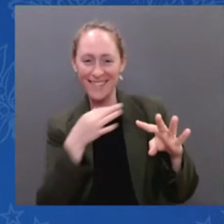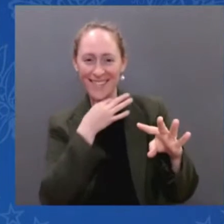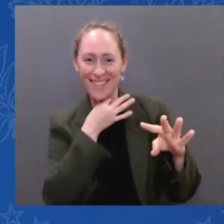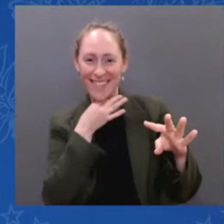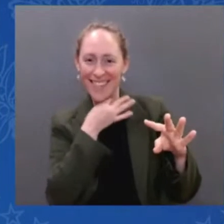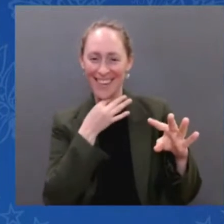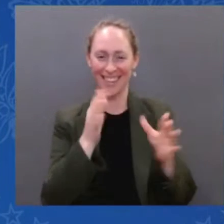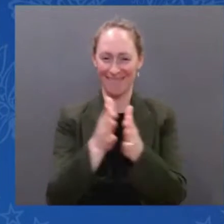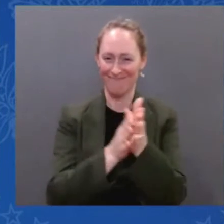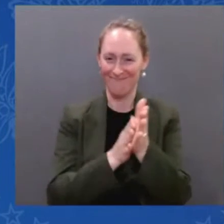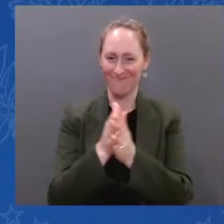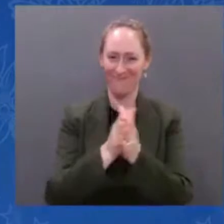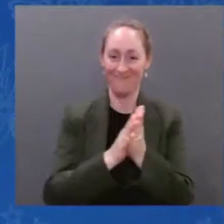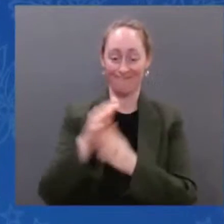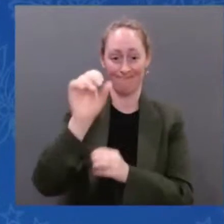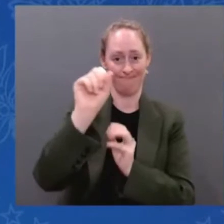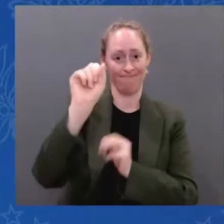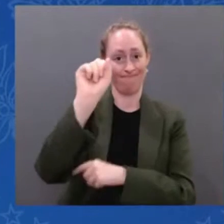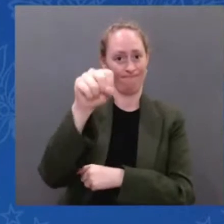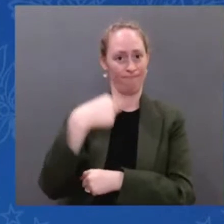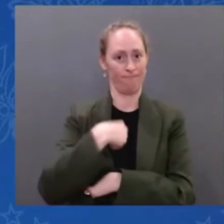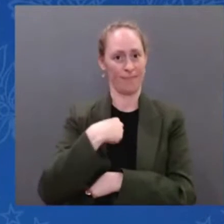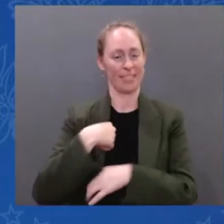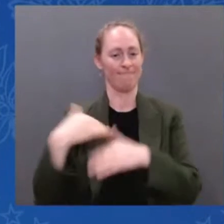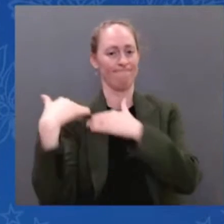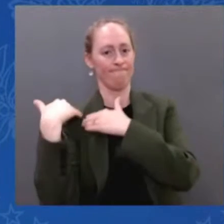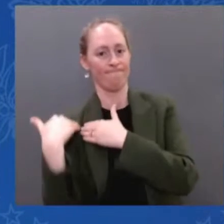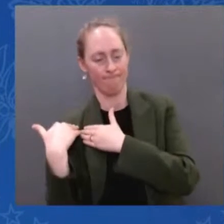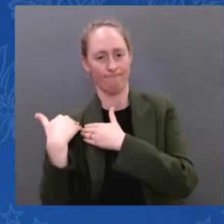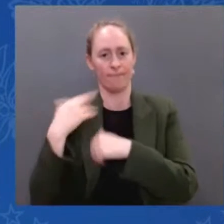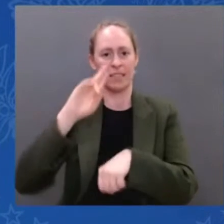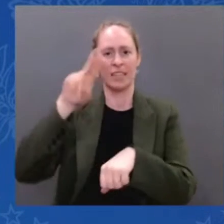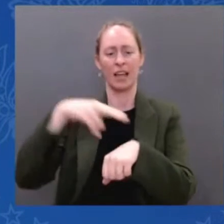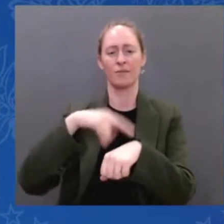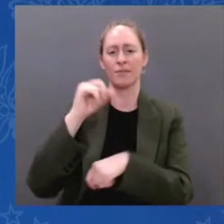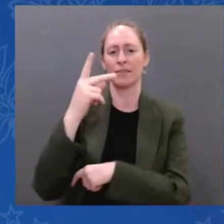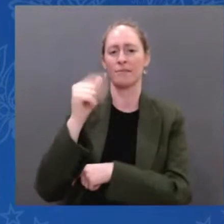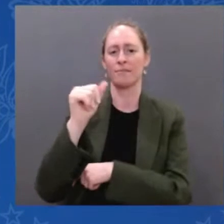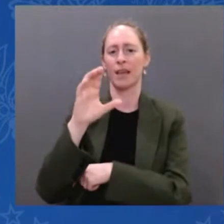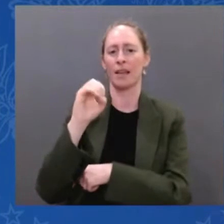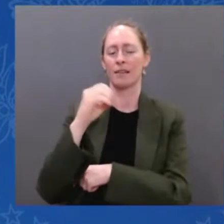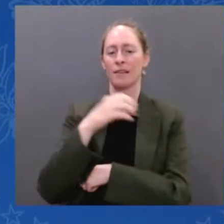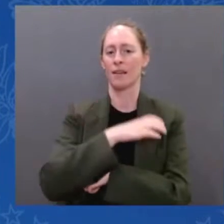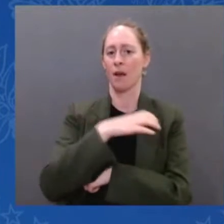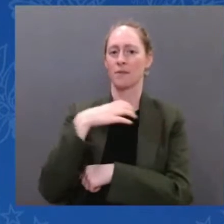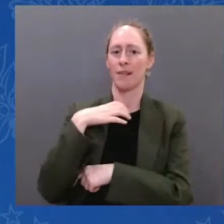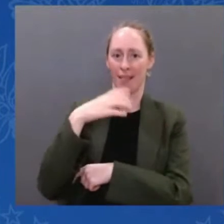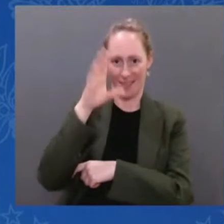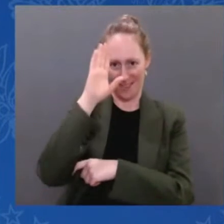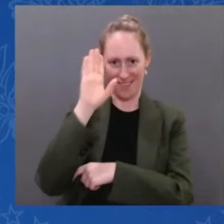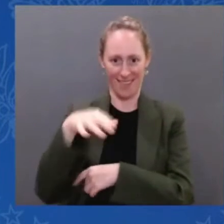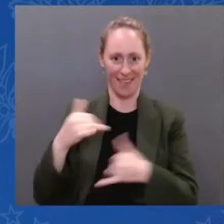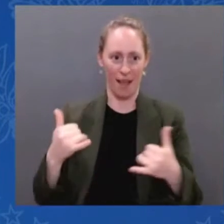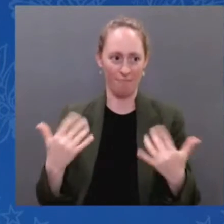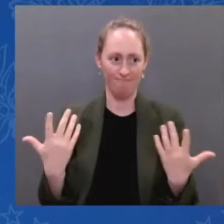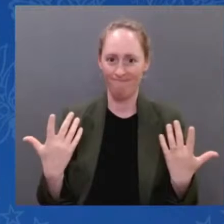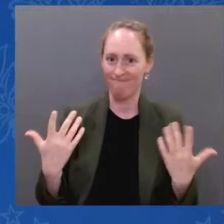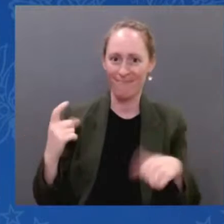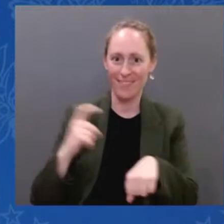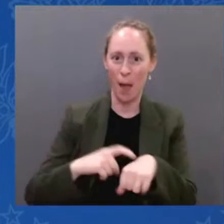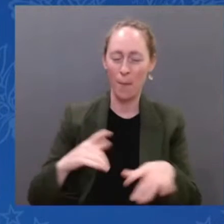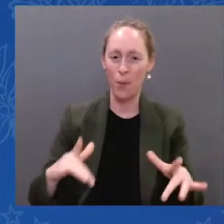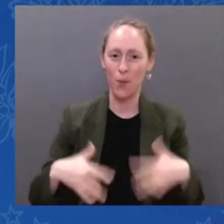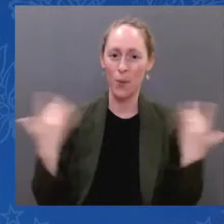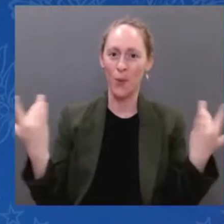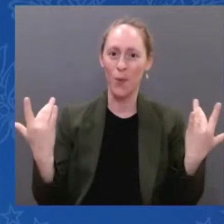exciting new chapter in the exploration of our universe. From the beginning of history, humans have looked up